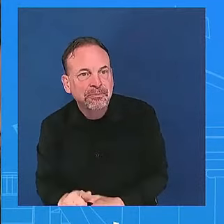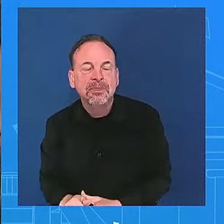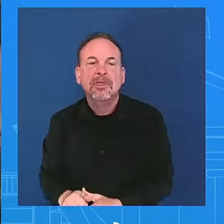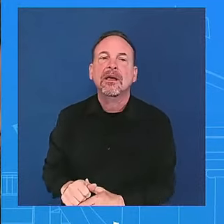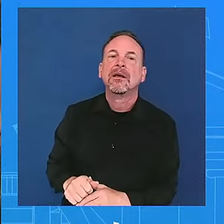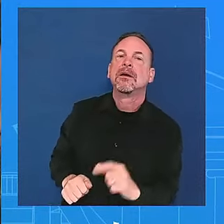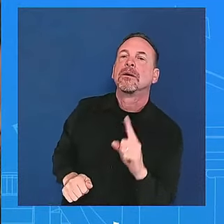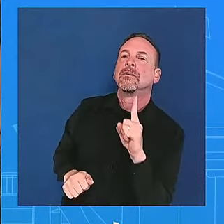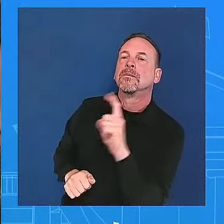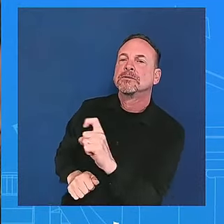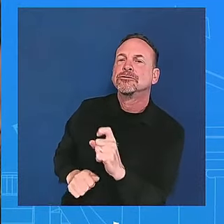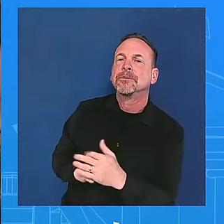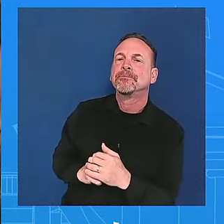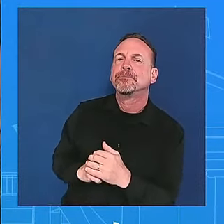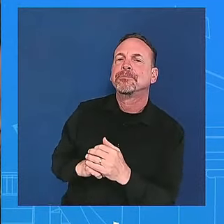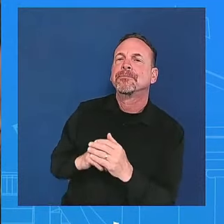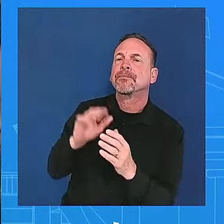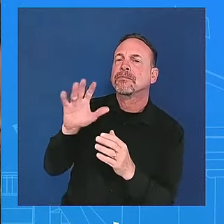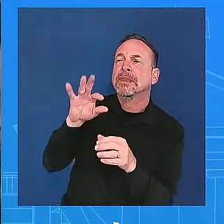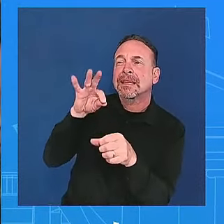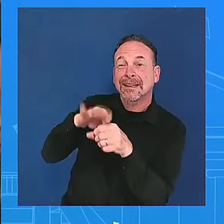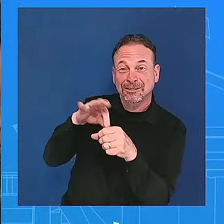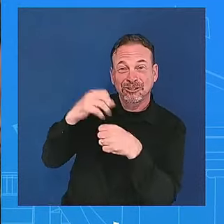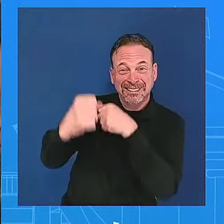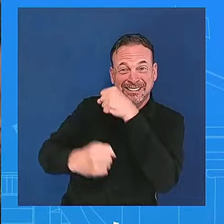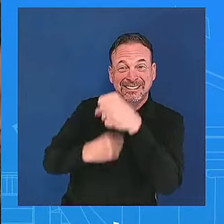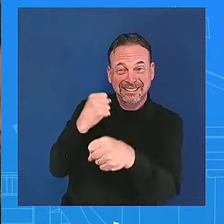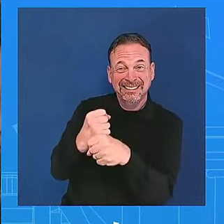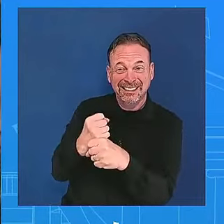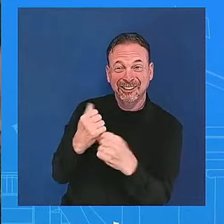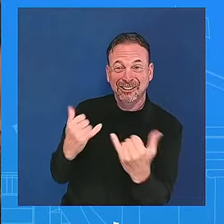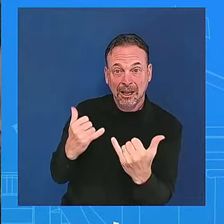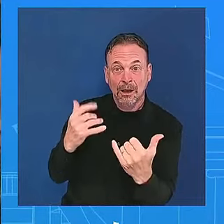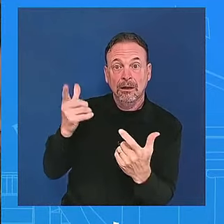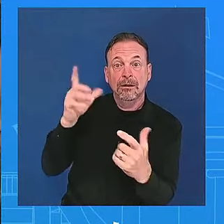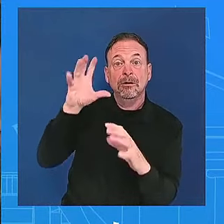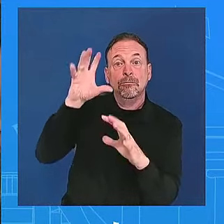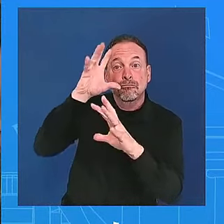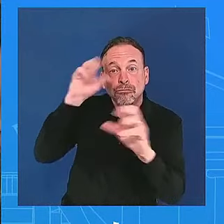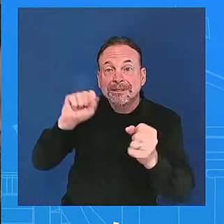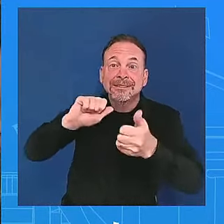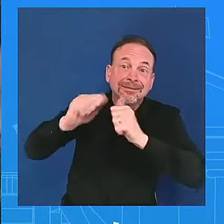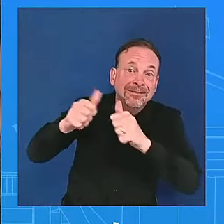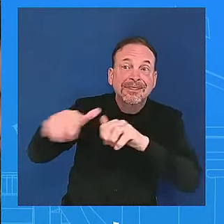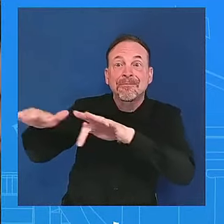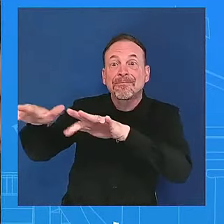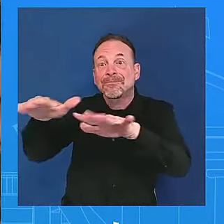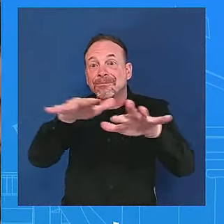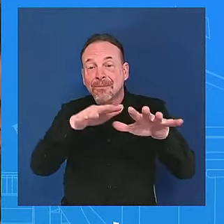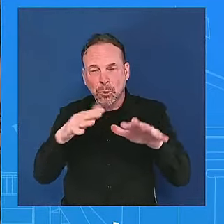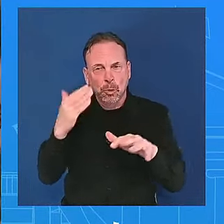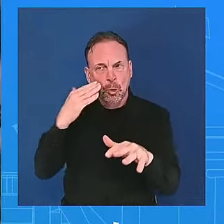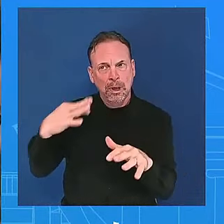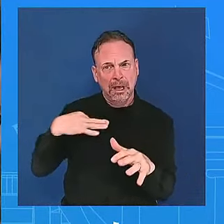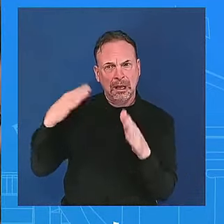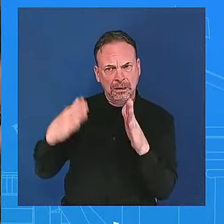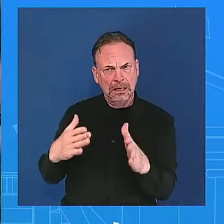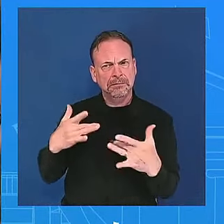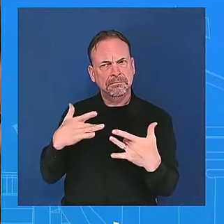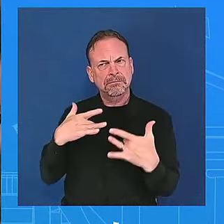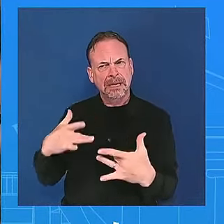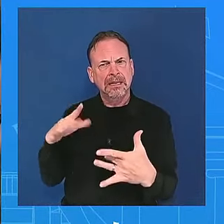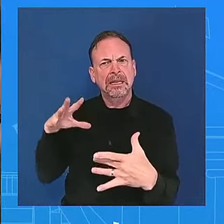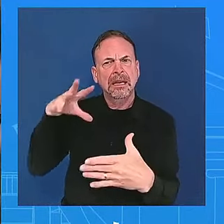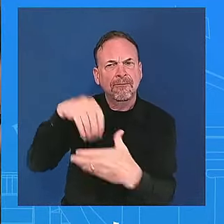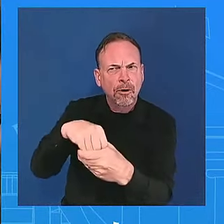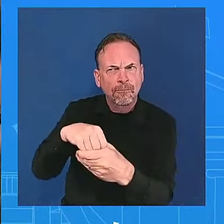candidates do take uh part of is this something that um is overshadowed because of recent controversies i mean is the white